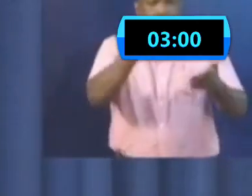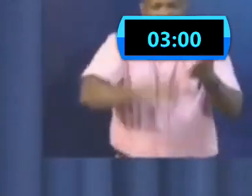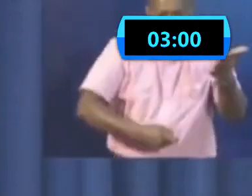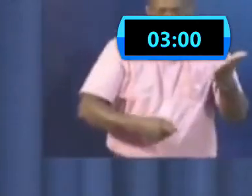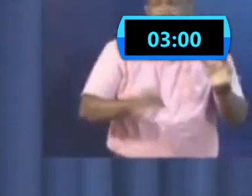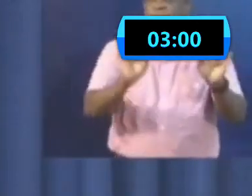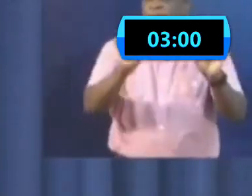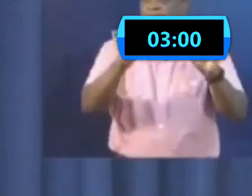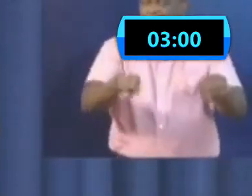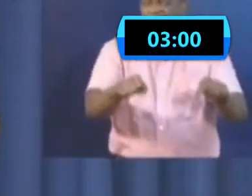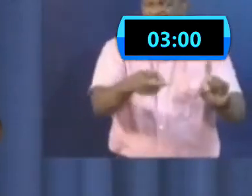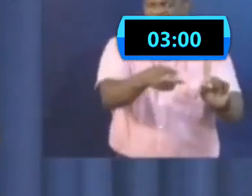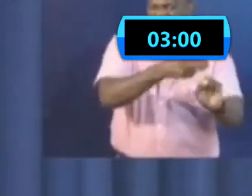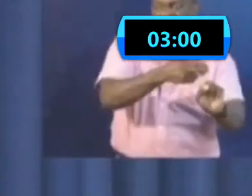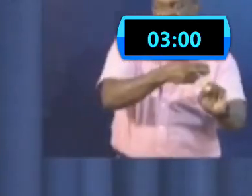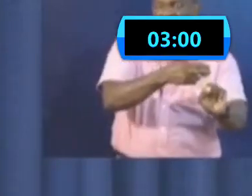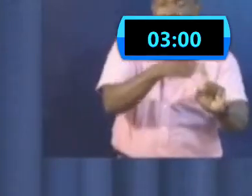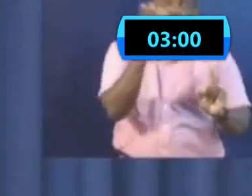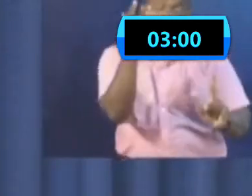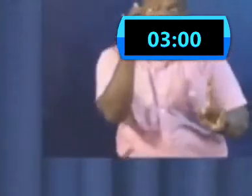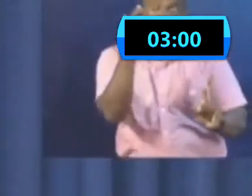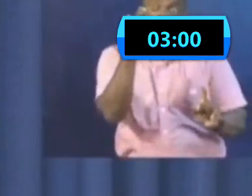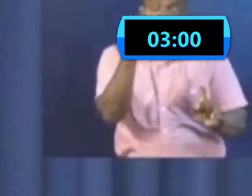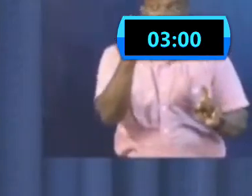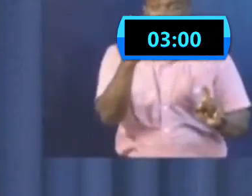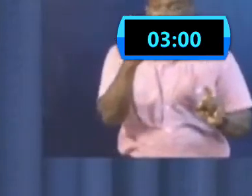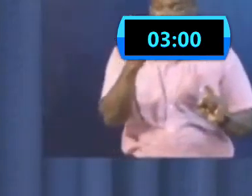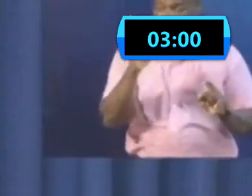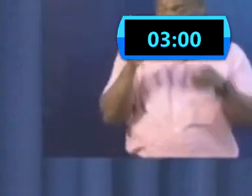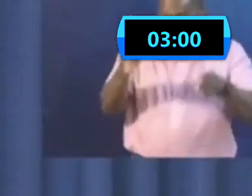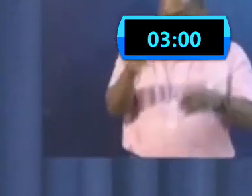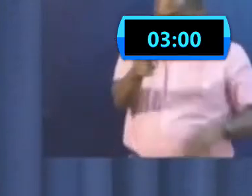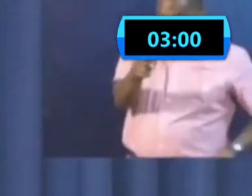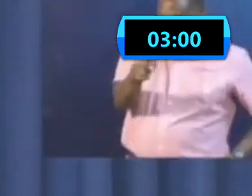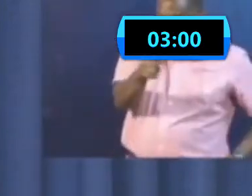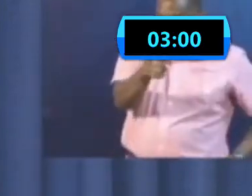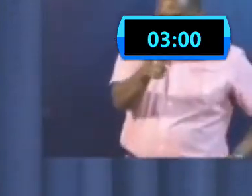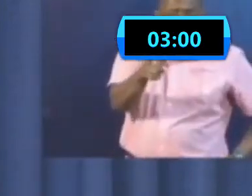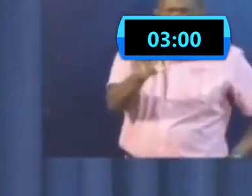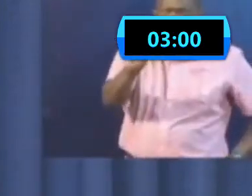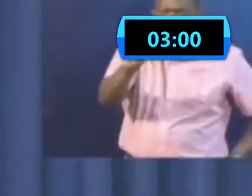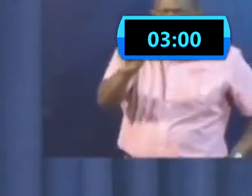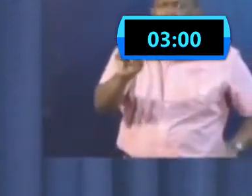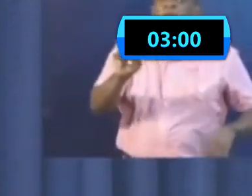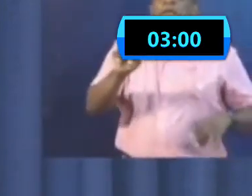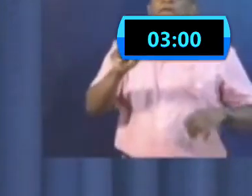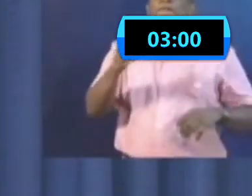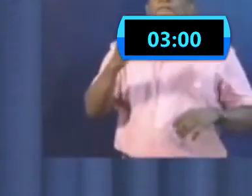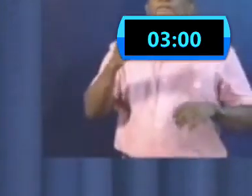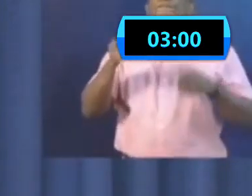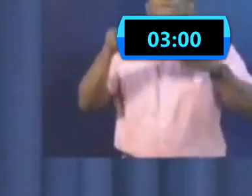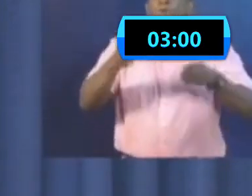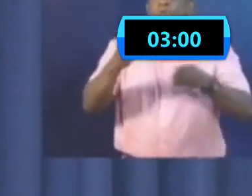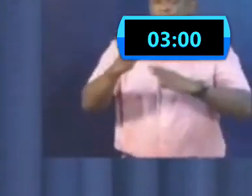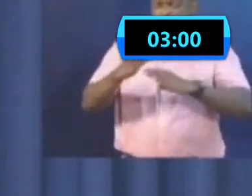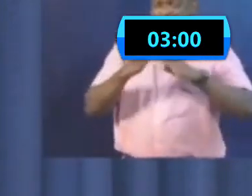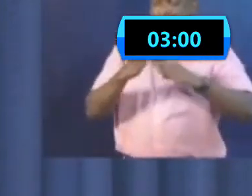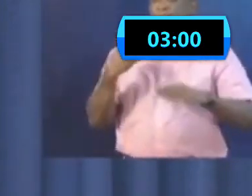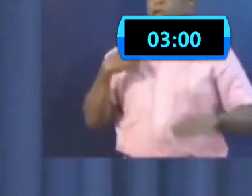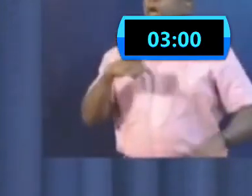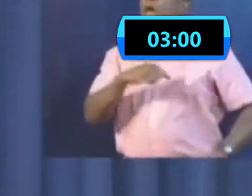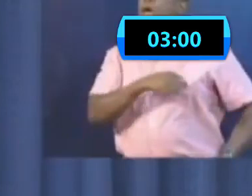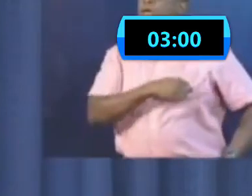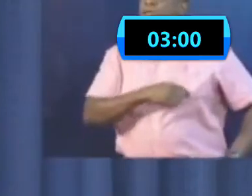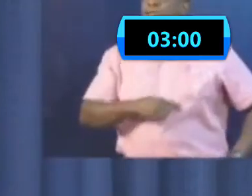Because it's not just about protecting you, it's about protecting us. And since that is your position, we have made the law